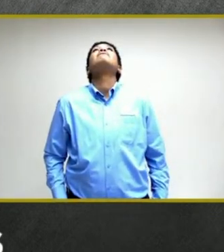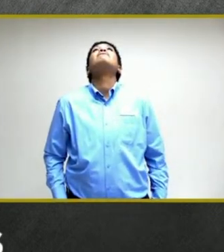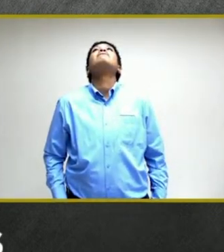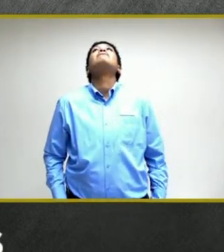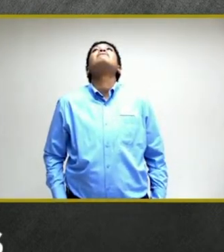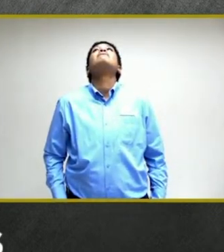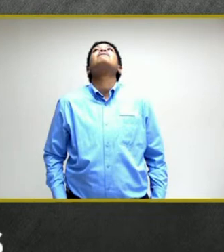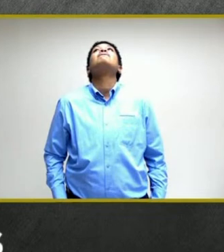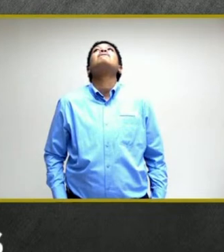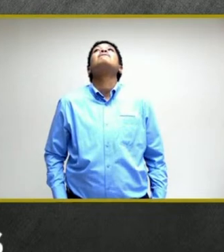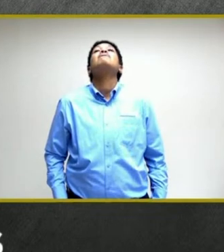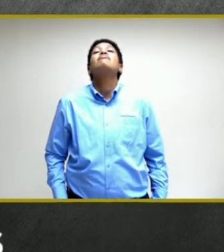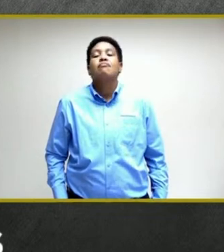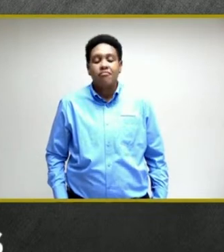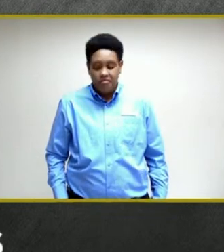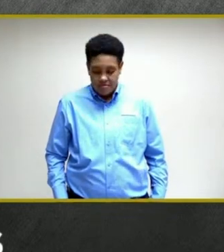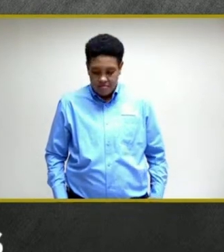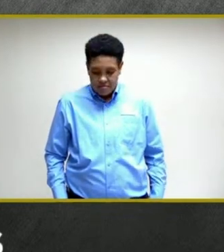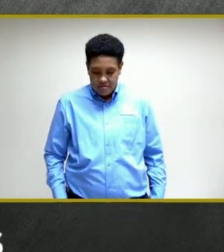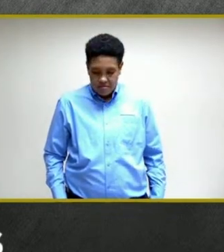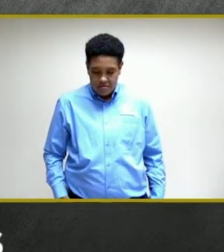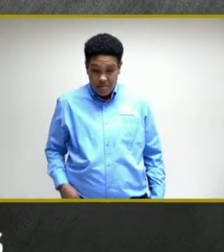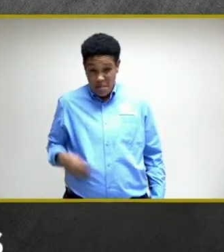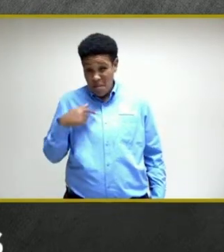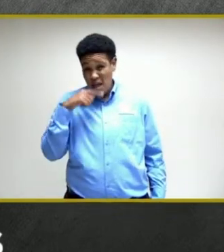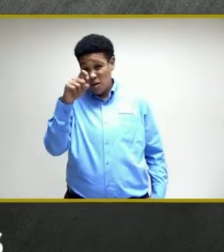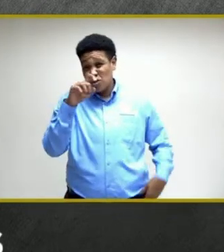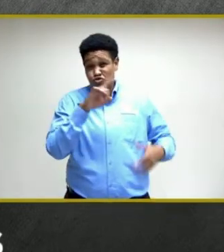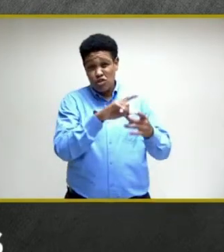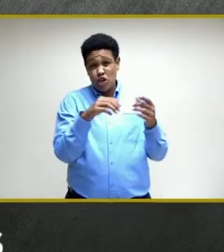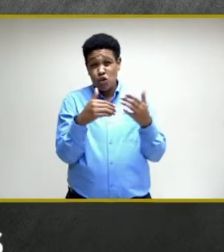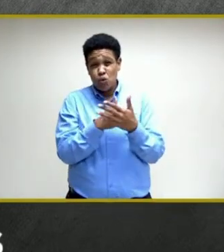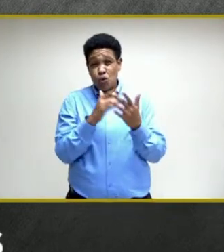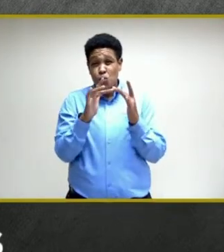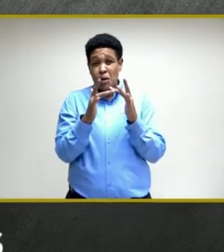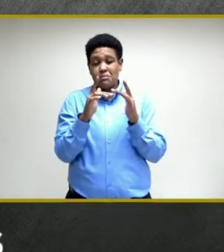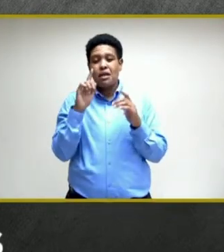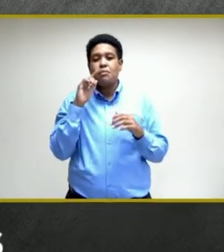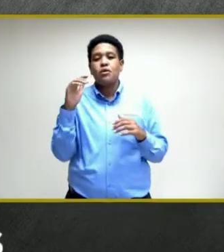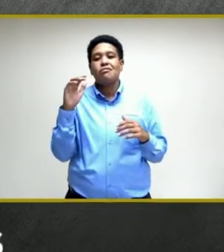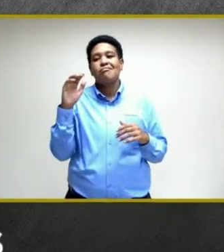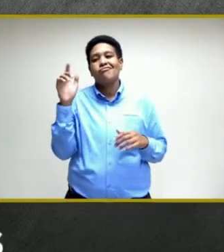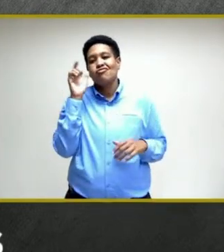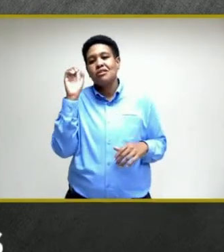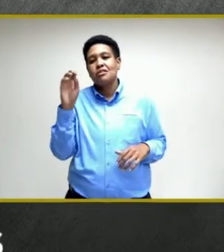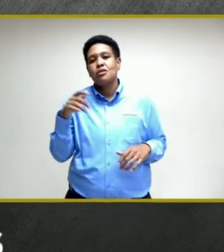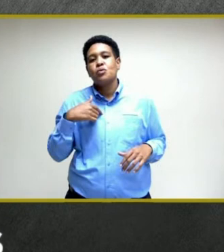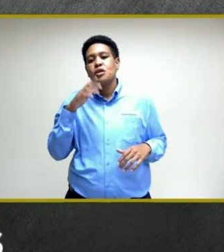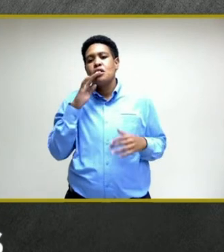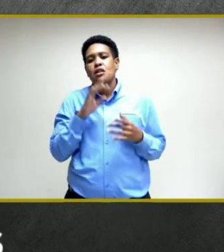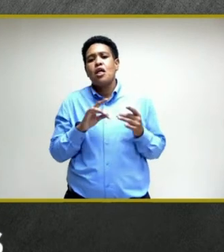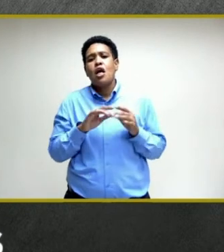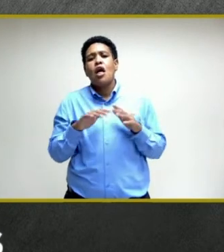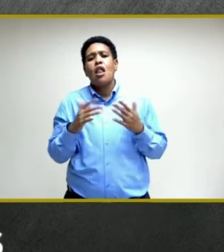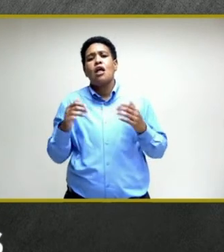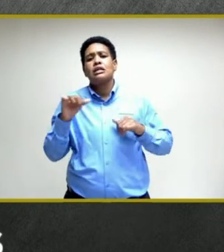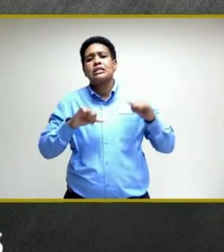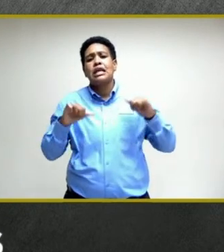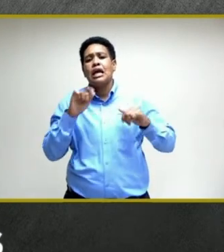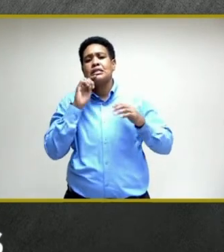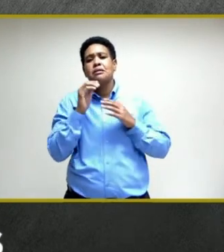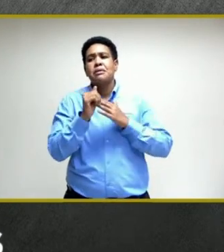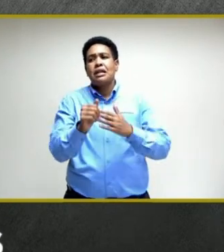website that the minister just spoke about. We talk a lot about science and being led by the